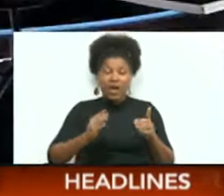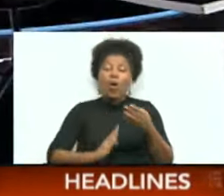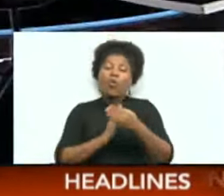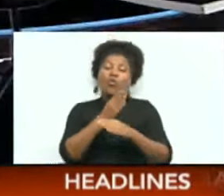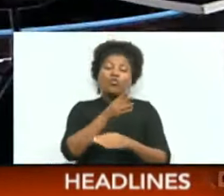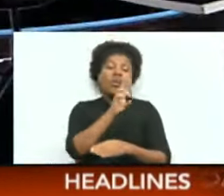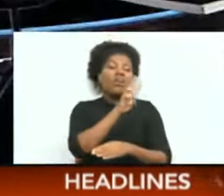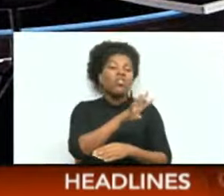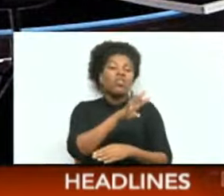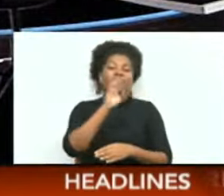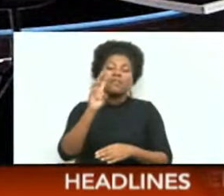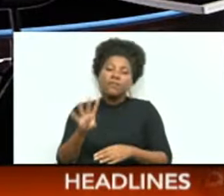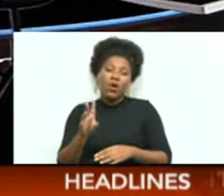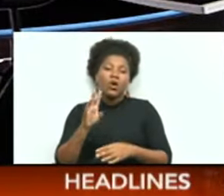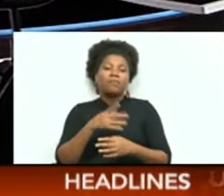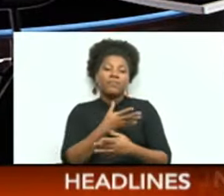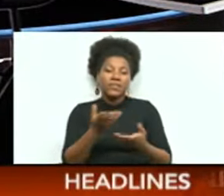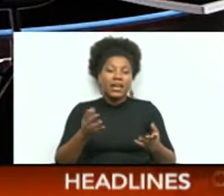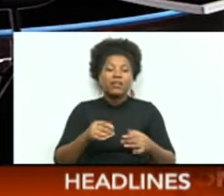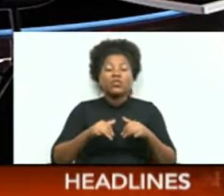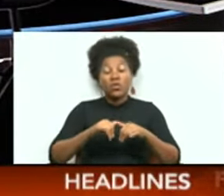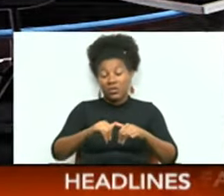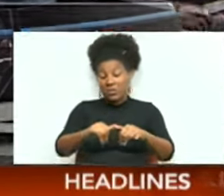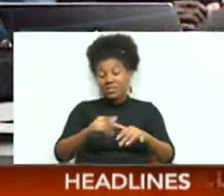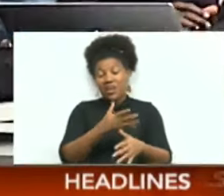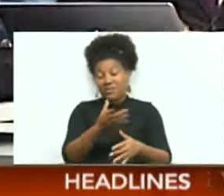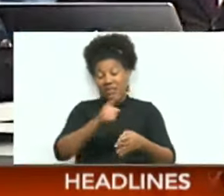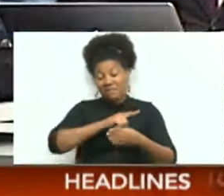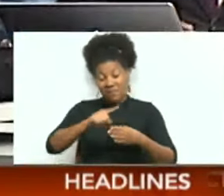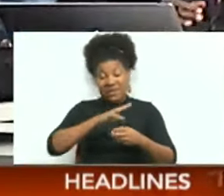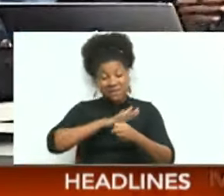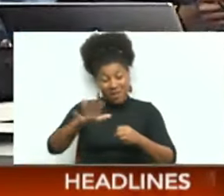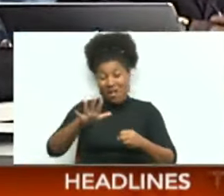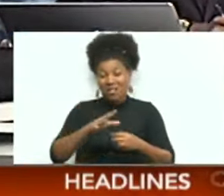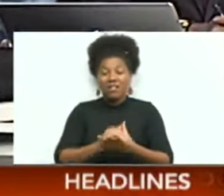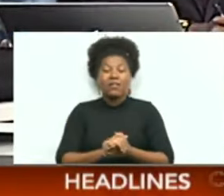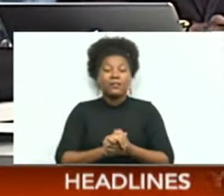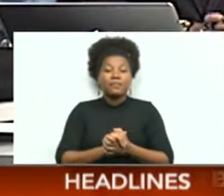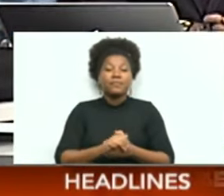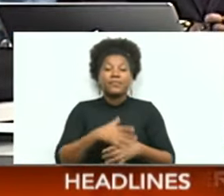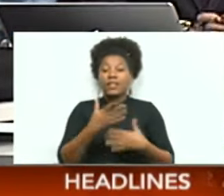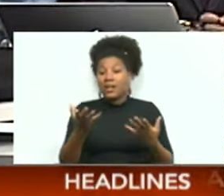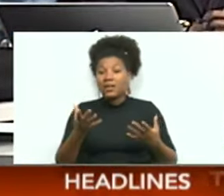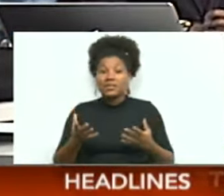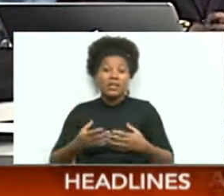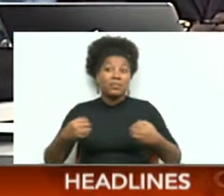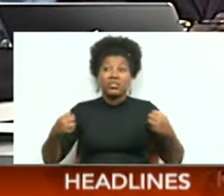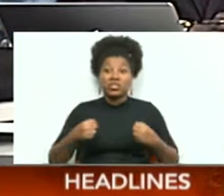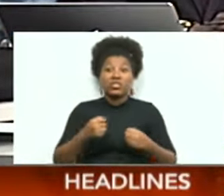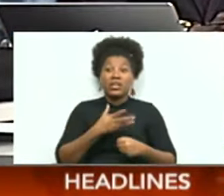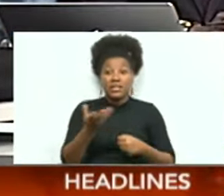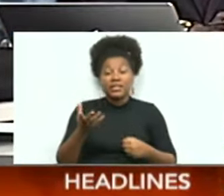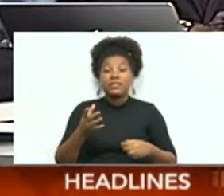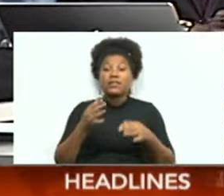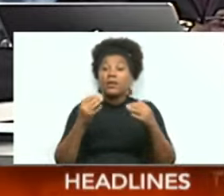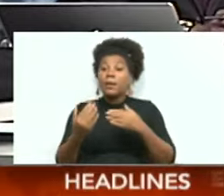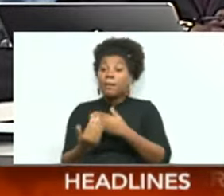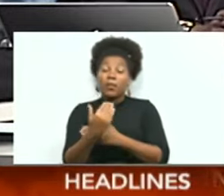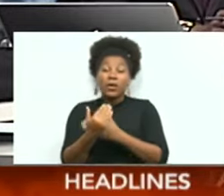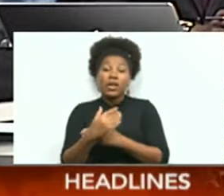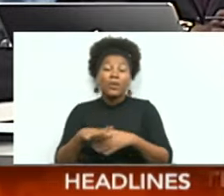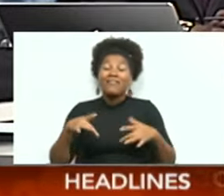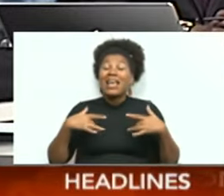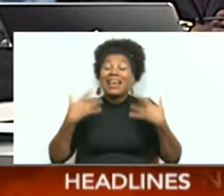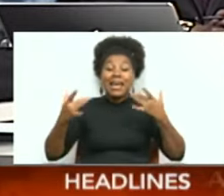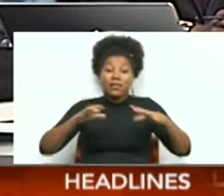degrees Celsius. 34 all the way down. Absolutely, yeah. Very, very hot conditions. But there was some shaking this morning. That's right. right, we had two very light earthquakes,